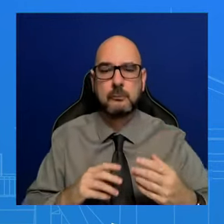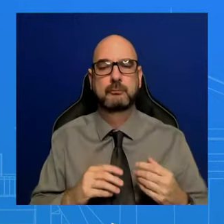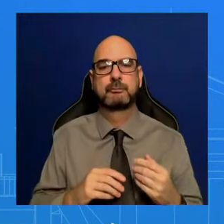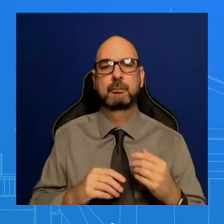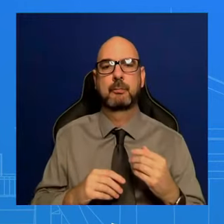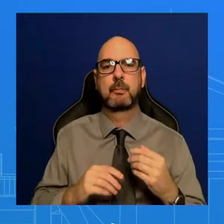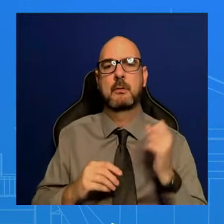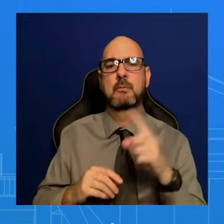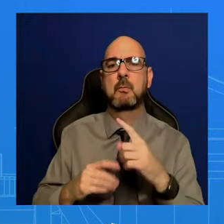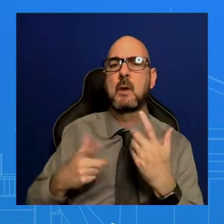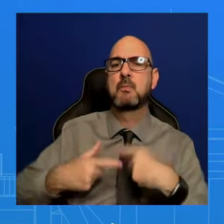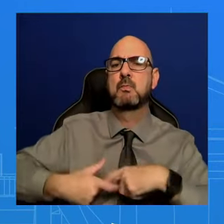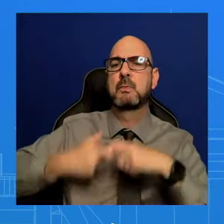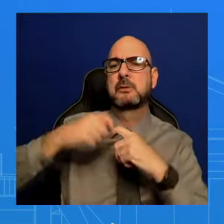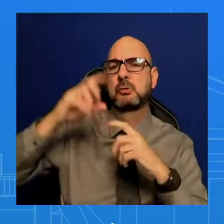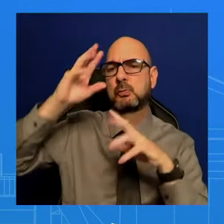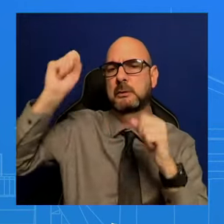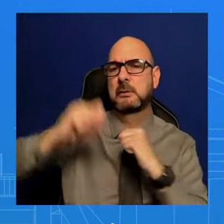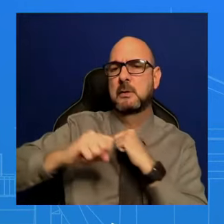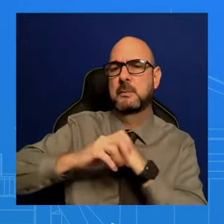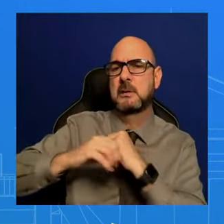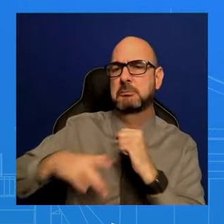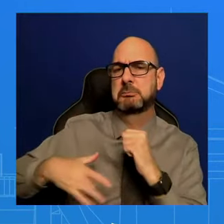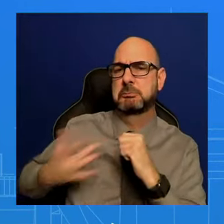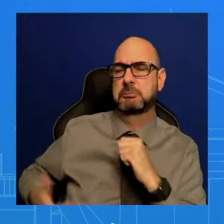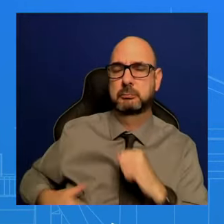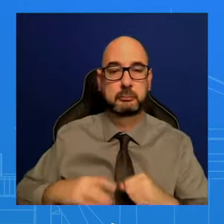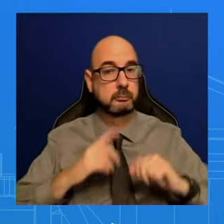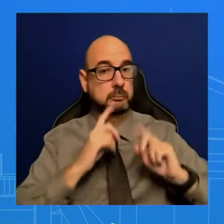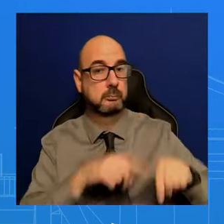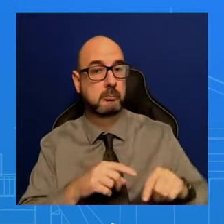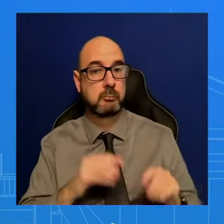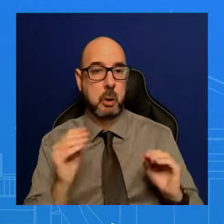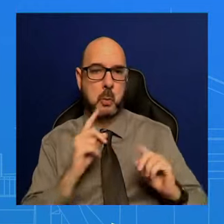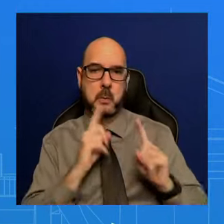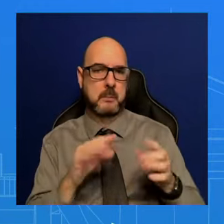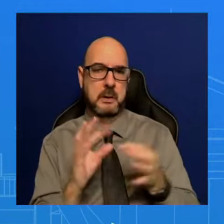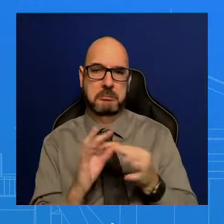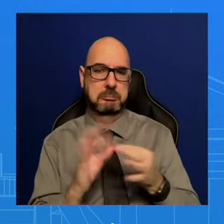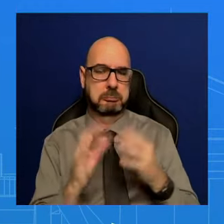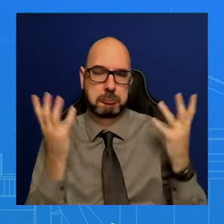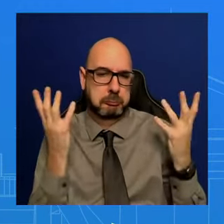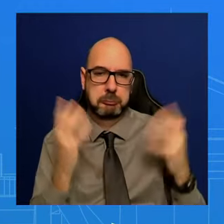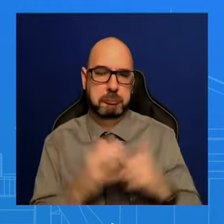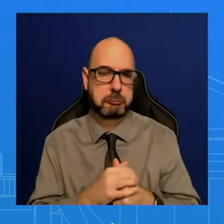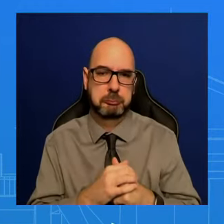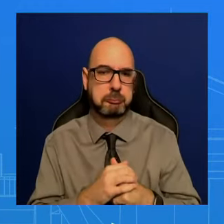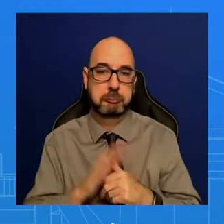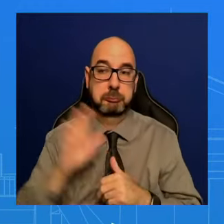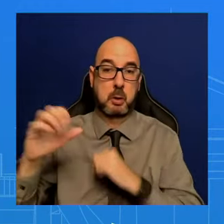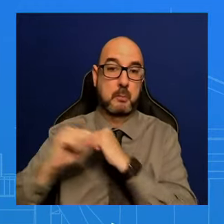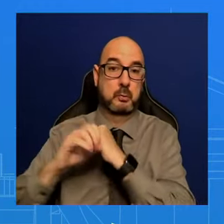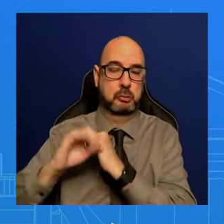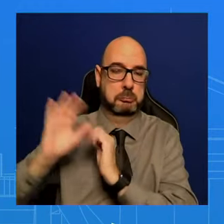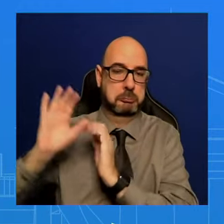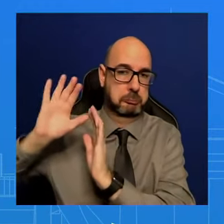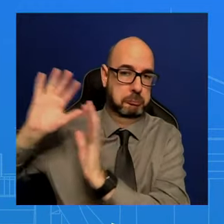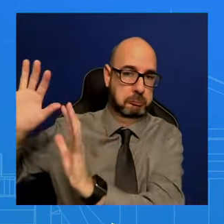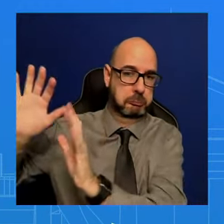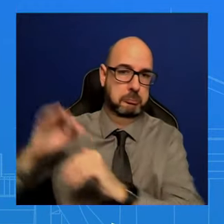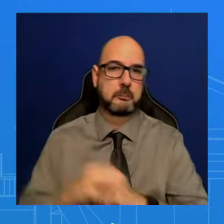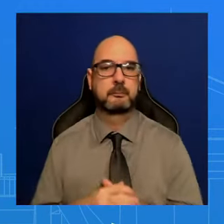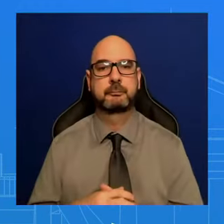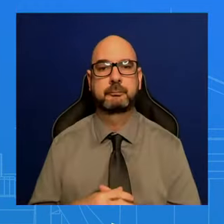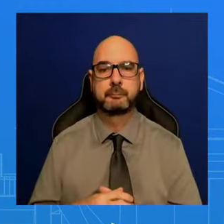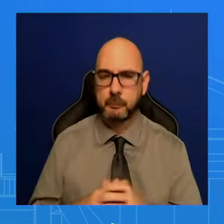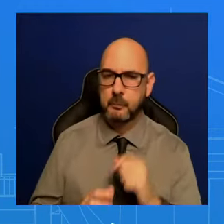refer you to the campaign. Can you tell us, generally, whether you know if the President thinks there's, you know, legitimacy